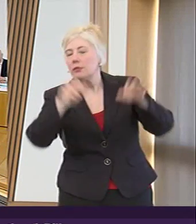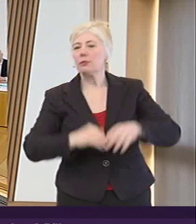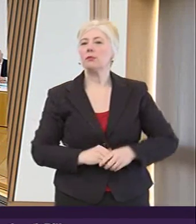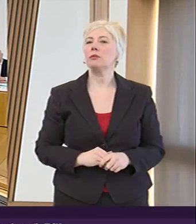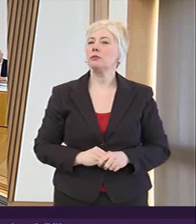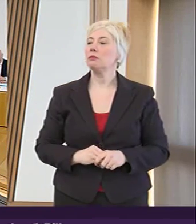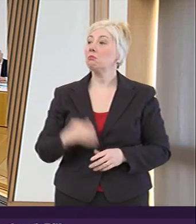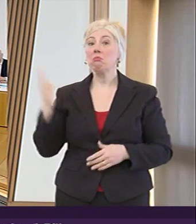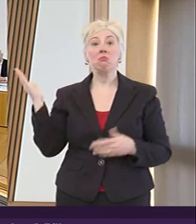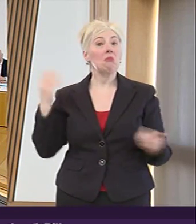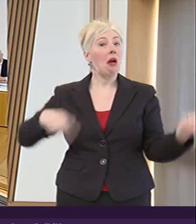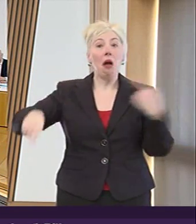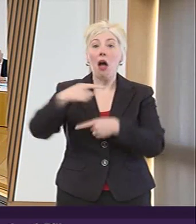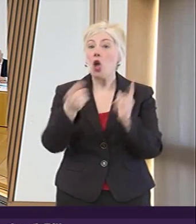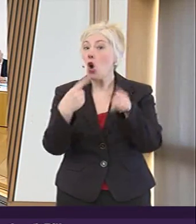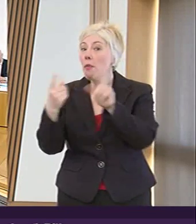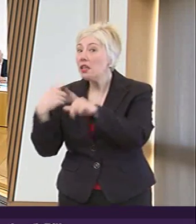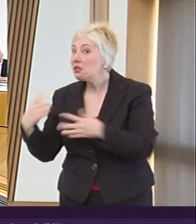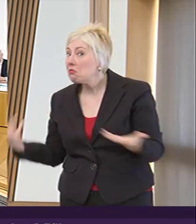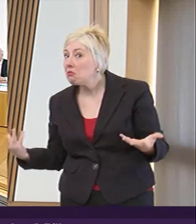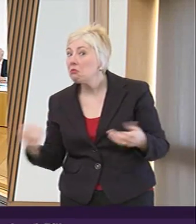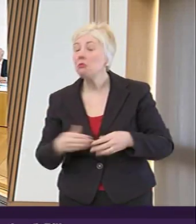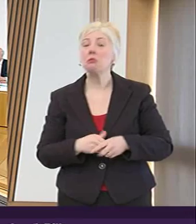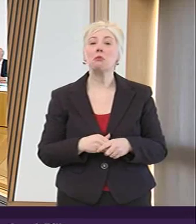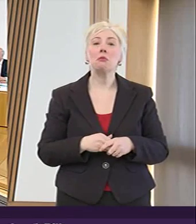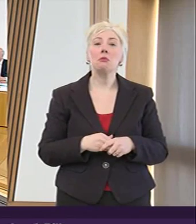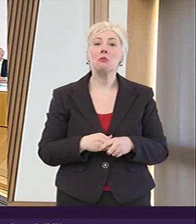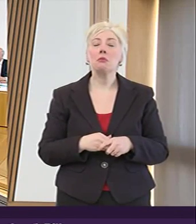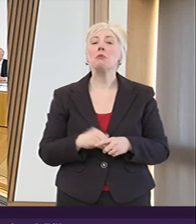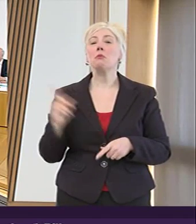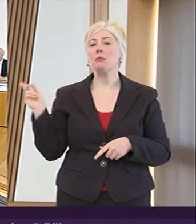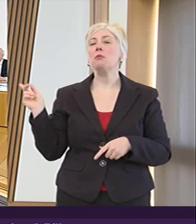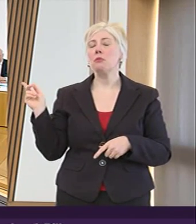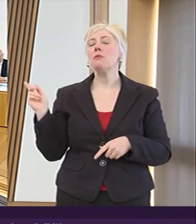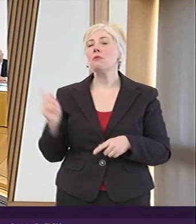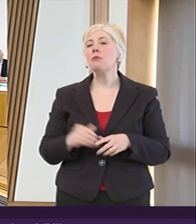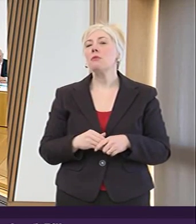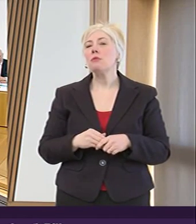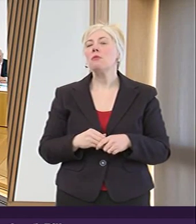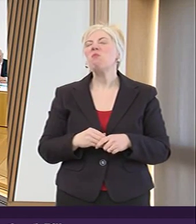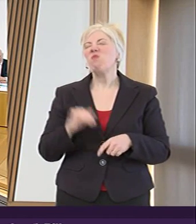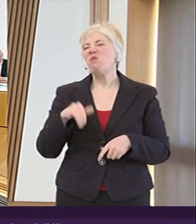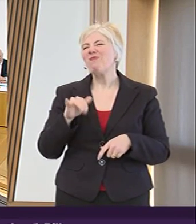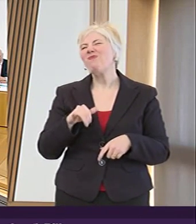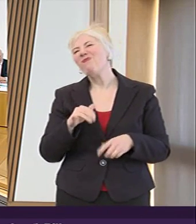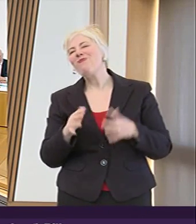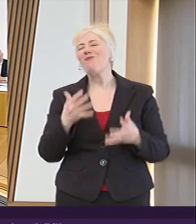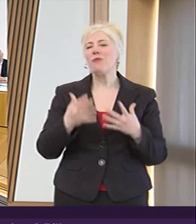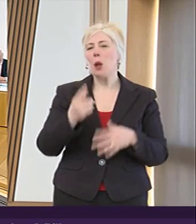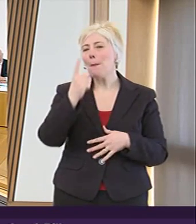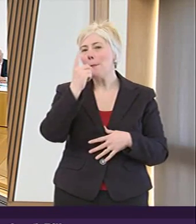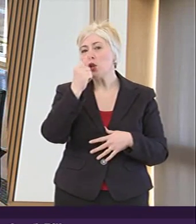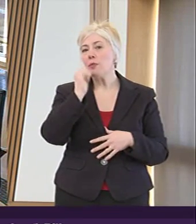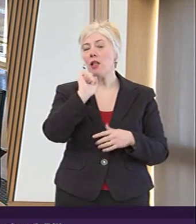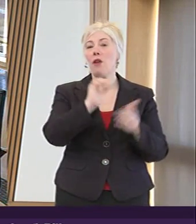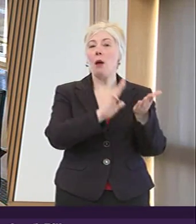do members have any other comments I think it's John yeah I was just wondering um will it be possible for